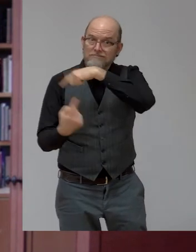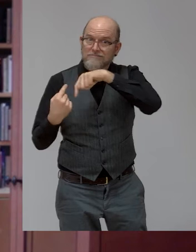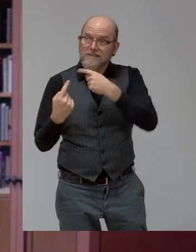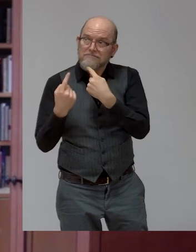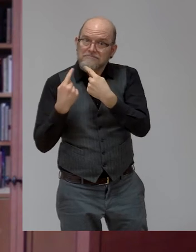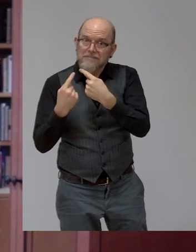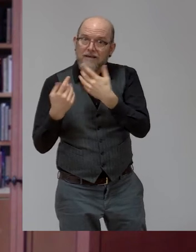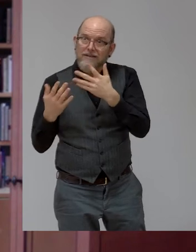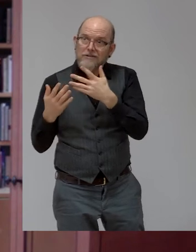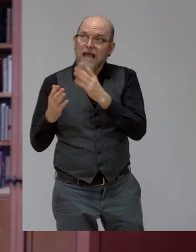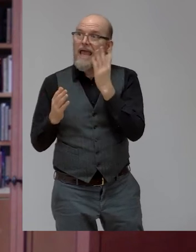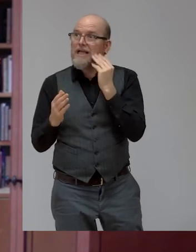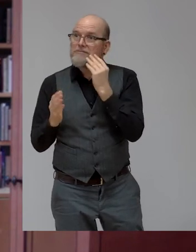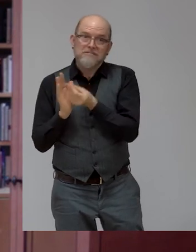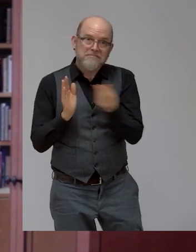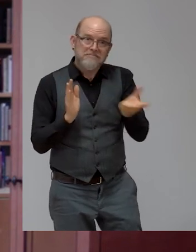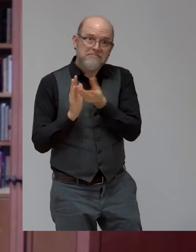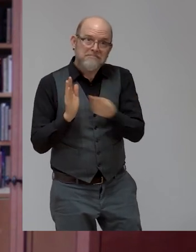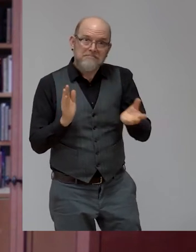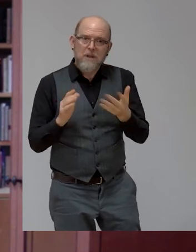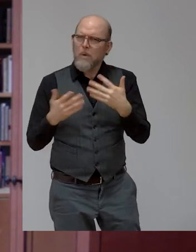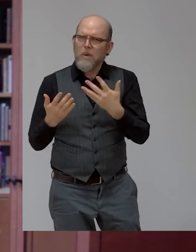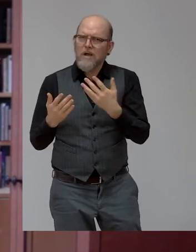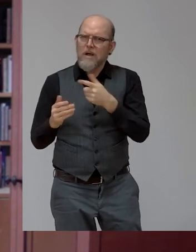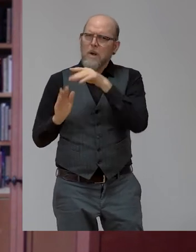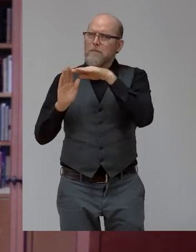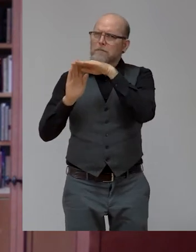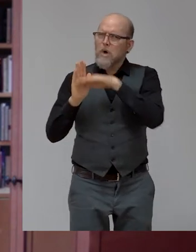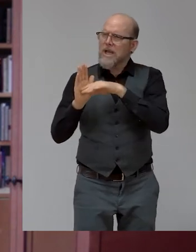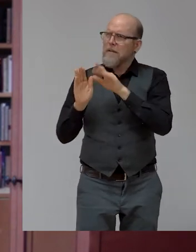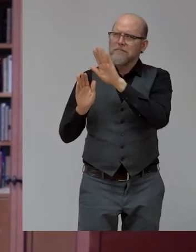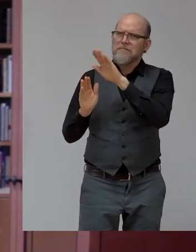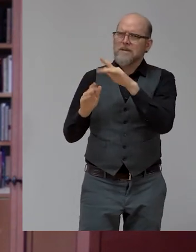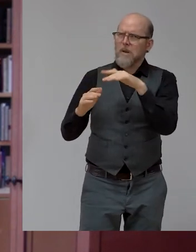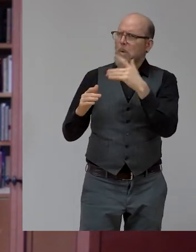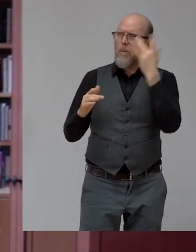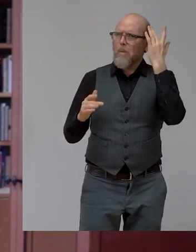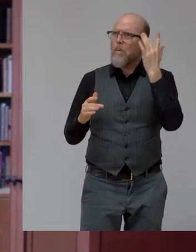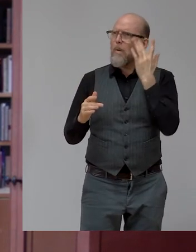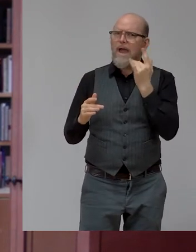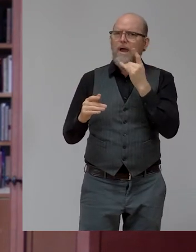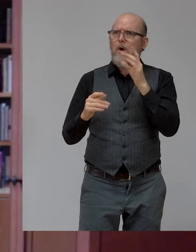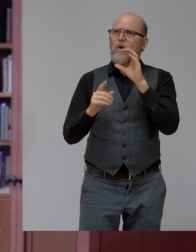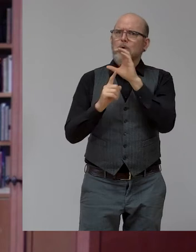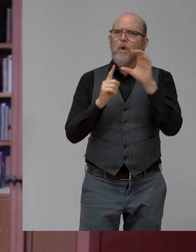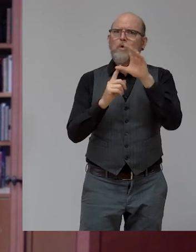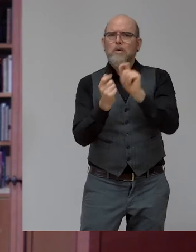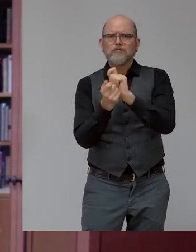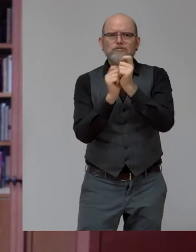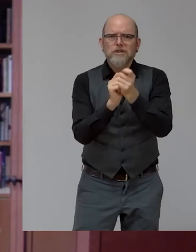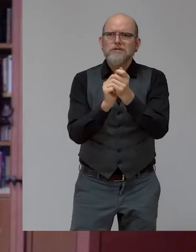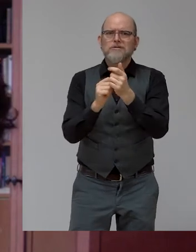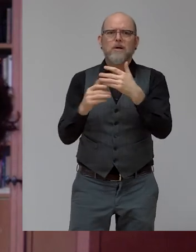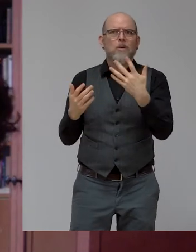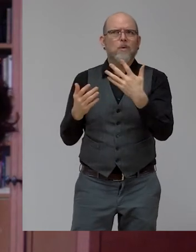But what is your experience? Why did you launch that program? I mean, to do with culture change and so on. But can you talk a bit about the